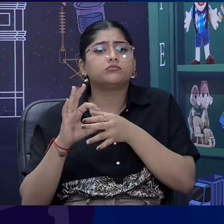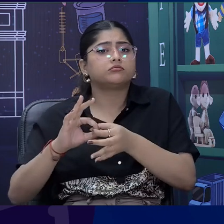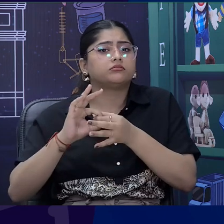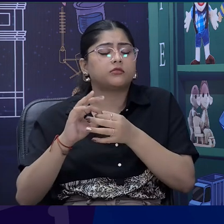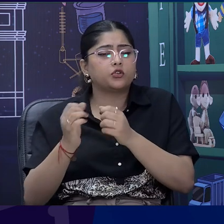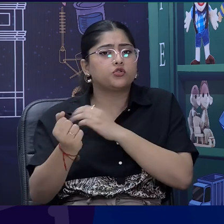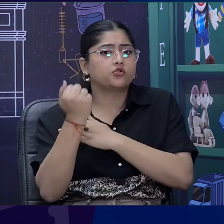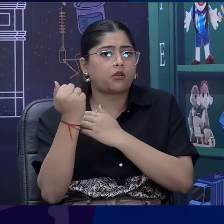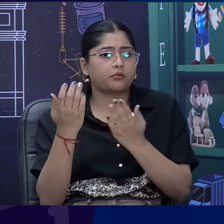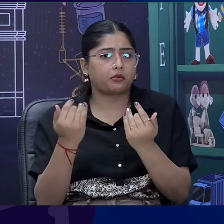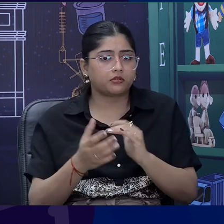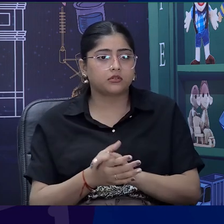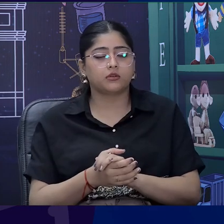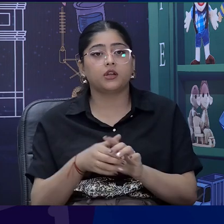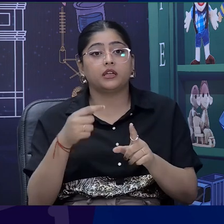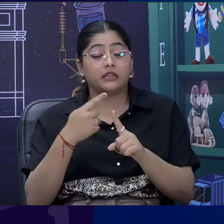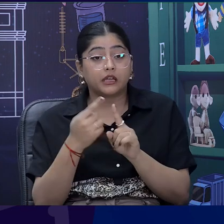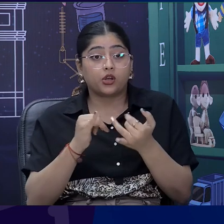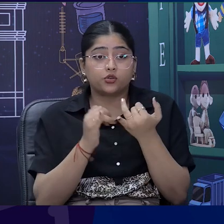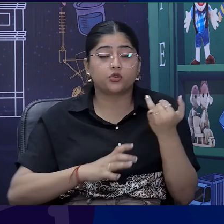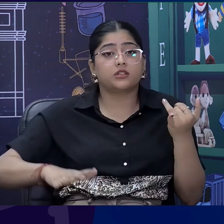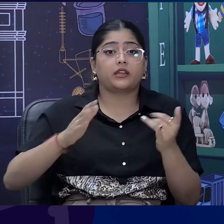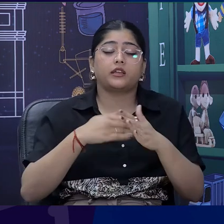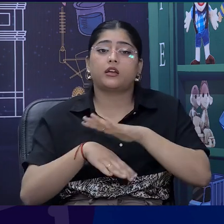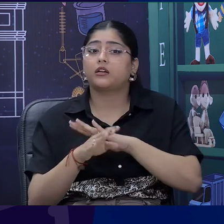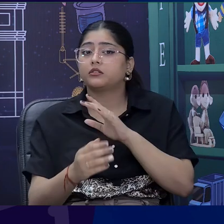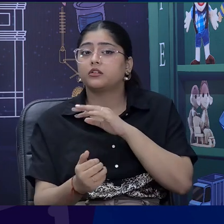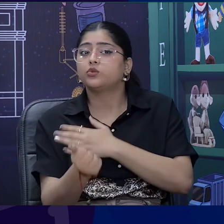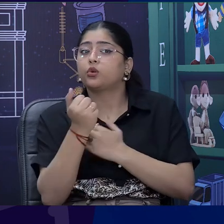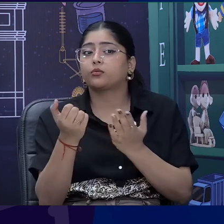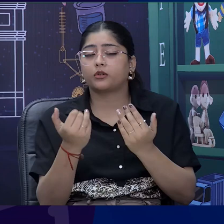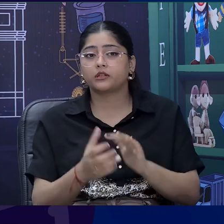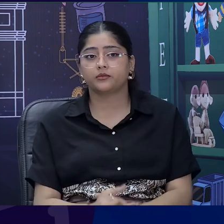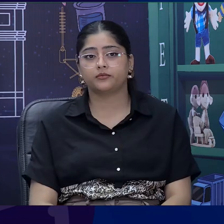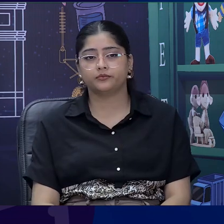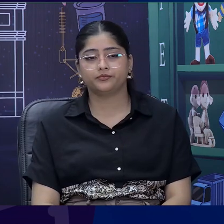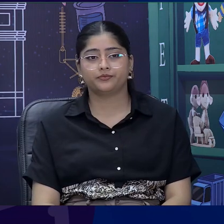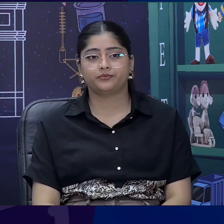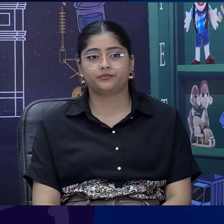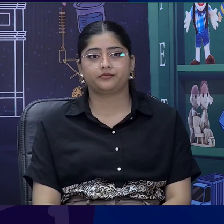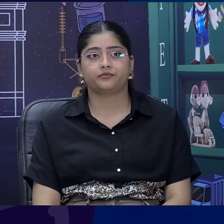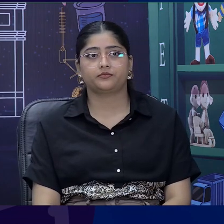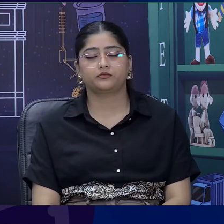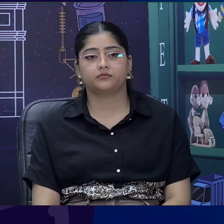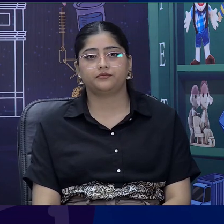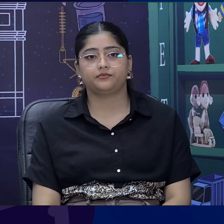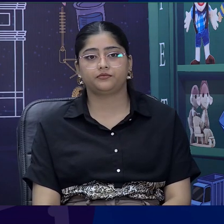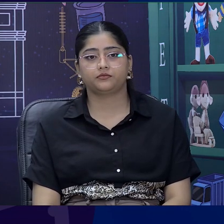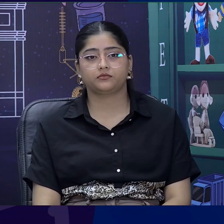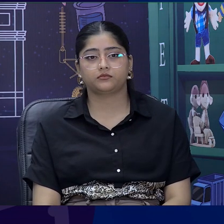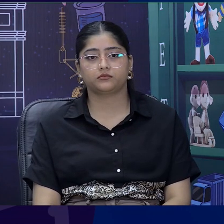society at large and making them life very comfortable and accessible. So, what